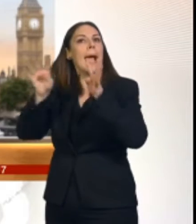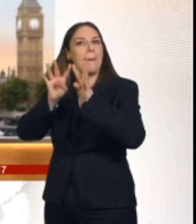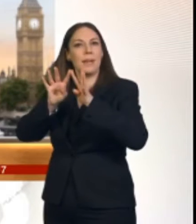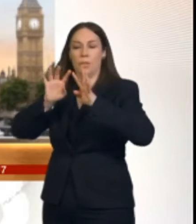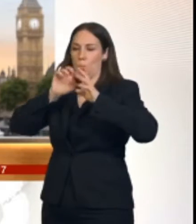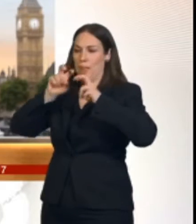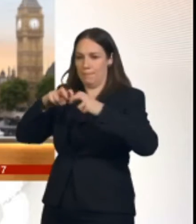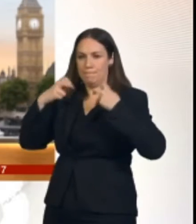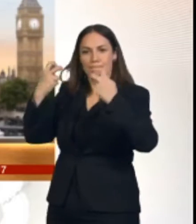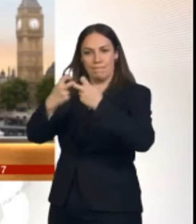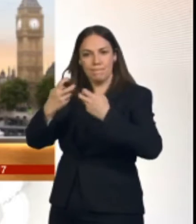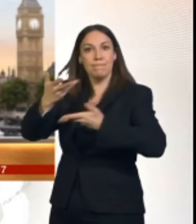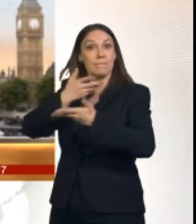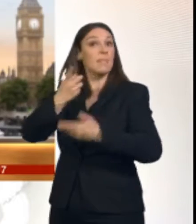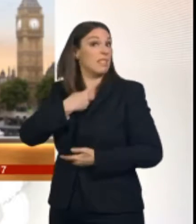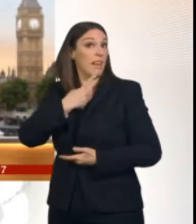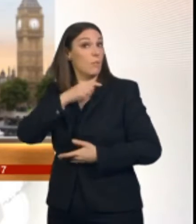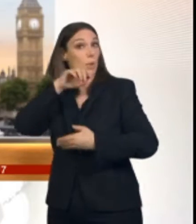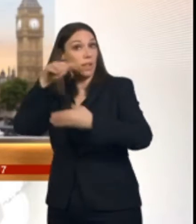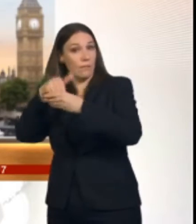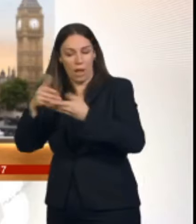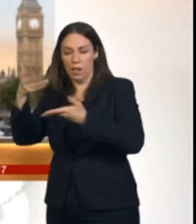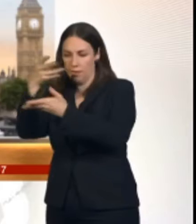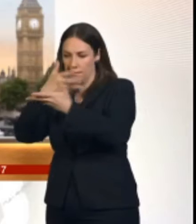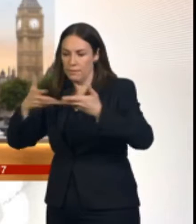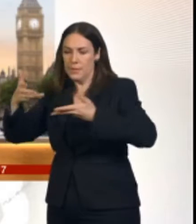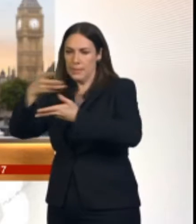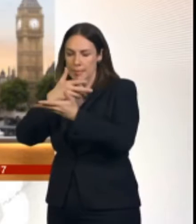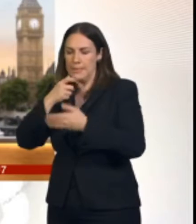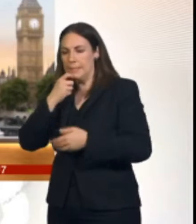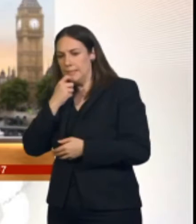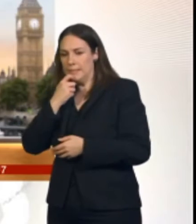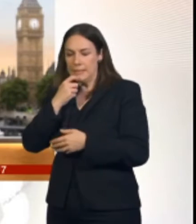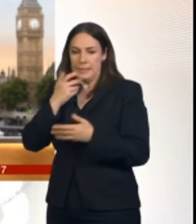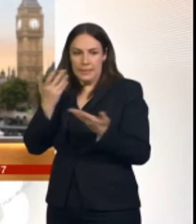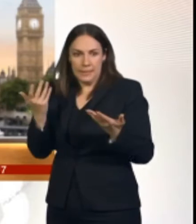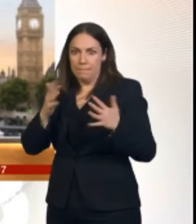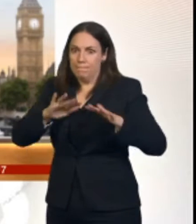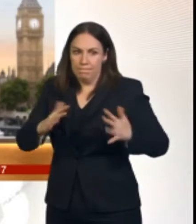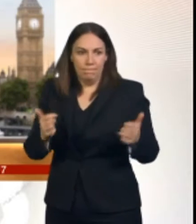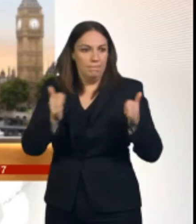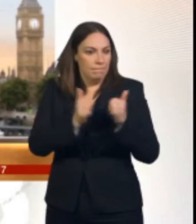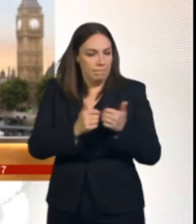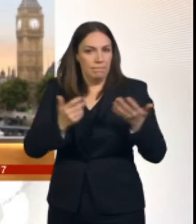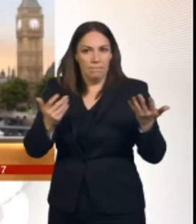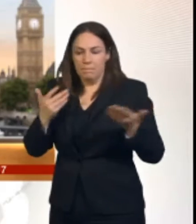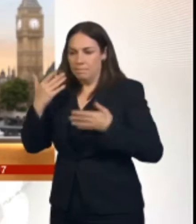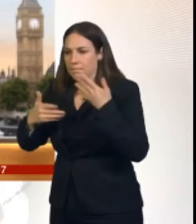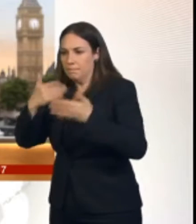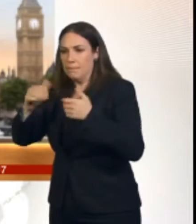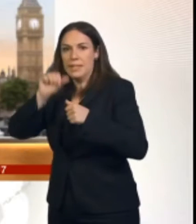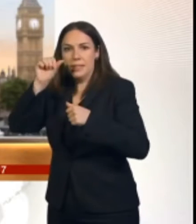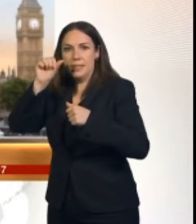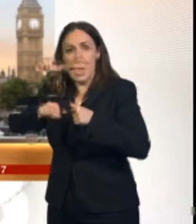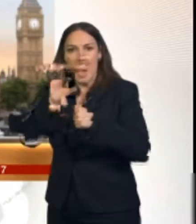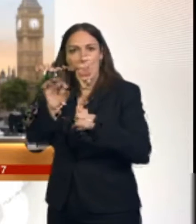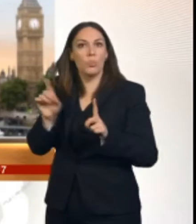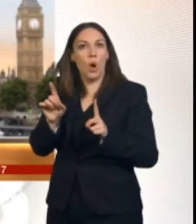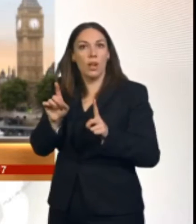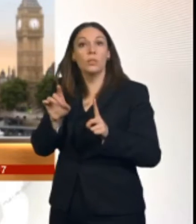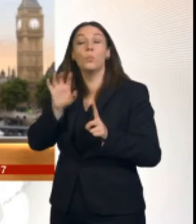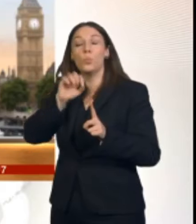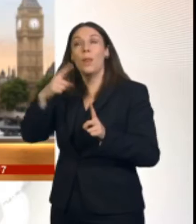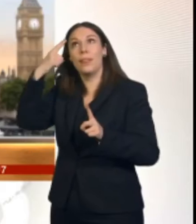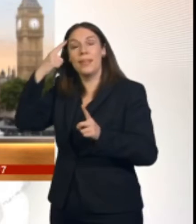will sit down as a cabinet and decide how best to proceed. And what will guide us is what we believe is in the best interest of the nation.